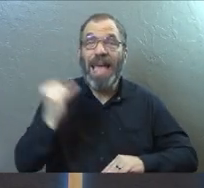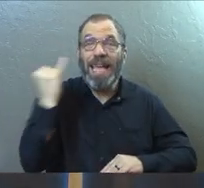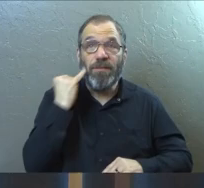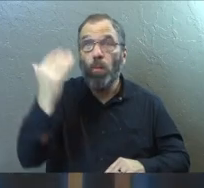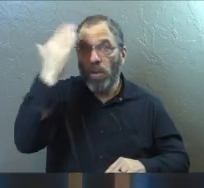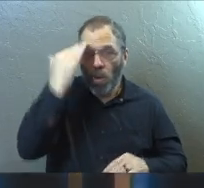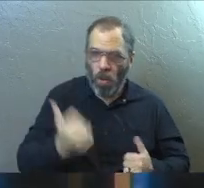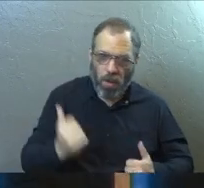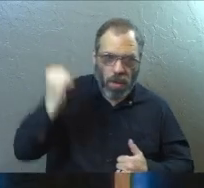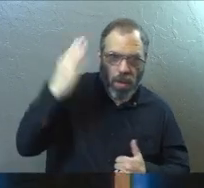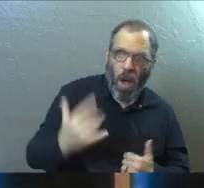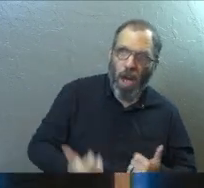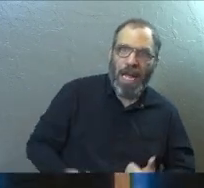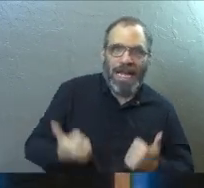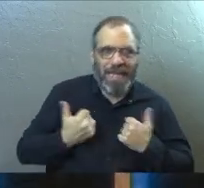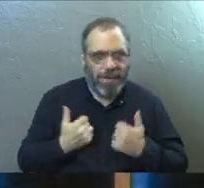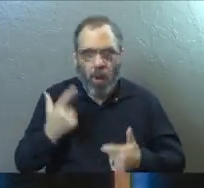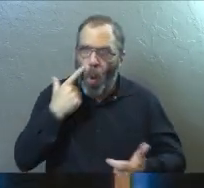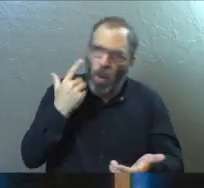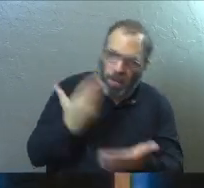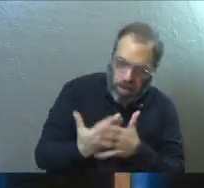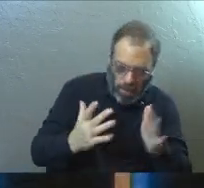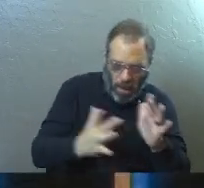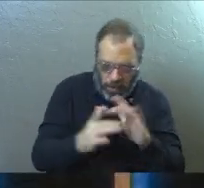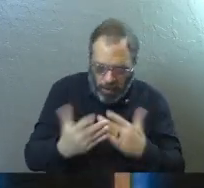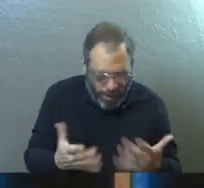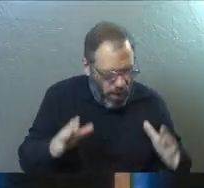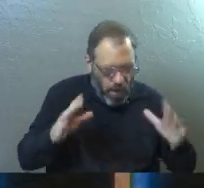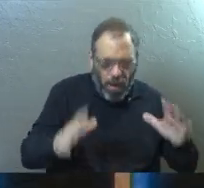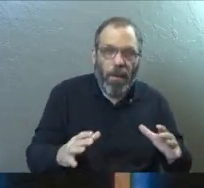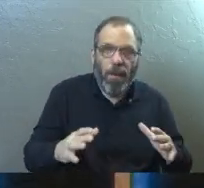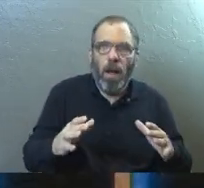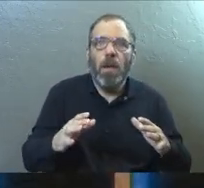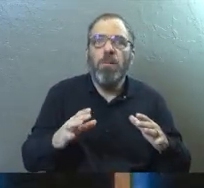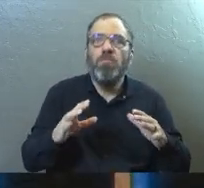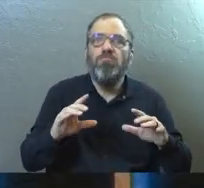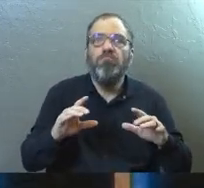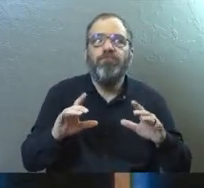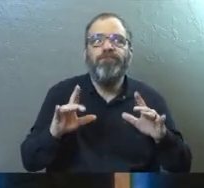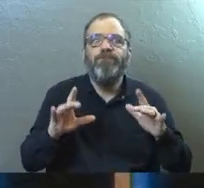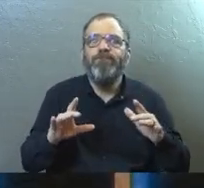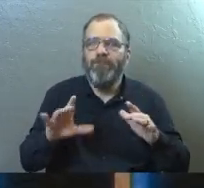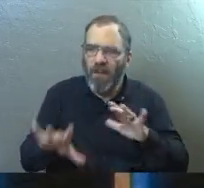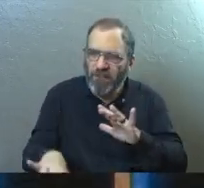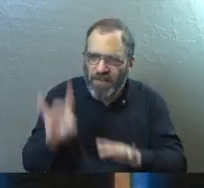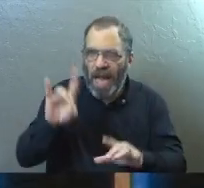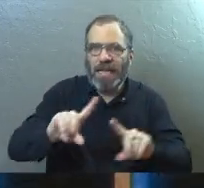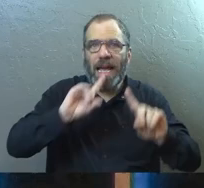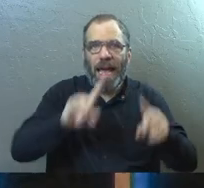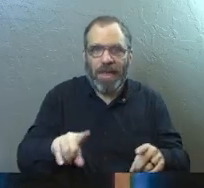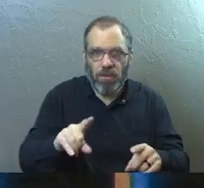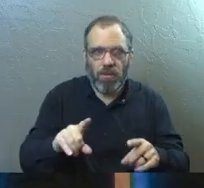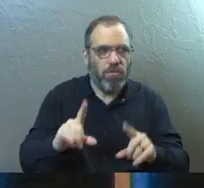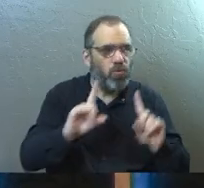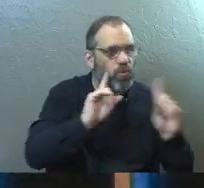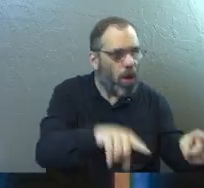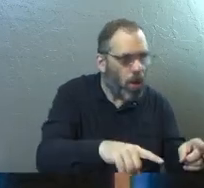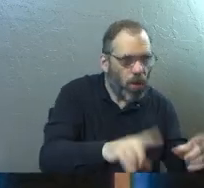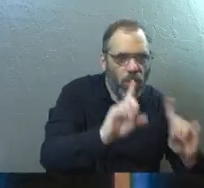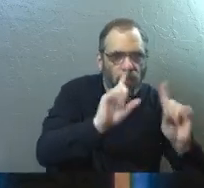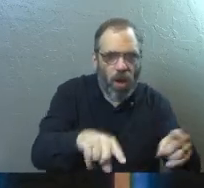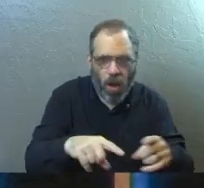the existence of God, if you've got questions about the authenticity of the scripture, there are places that you can go and you can find answers to that.